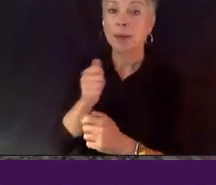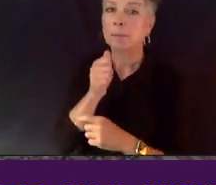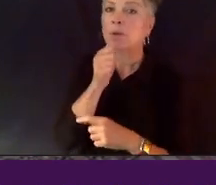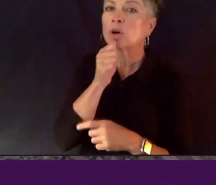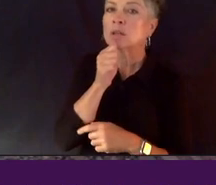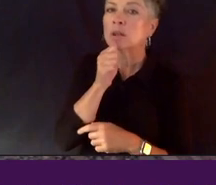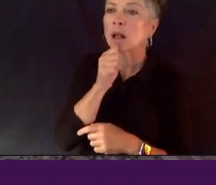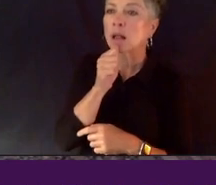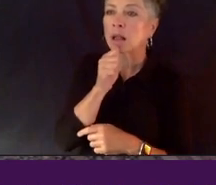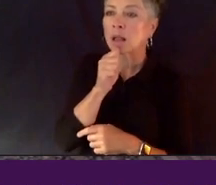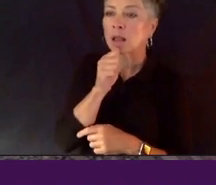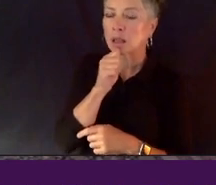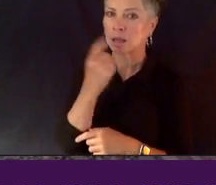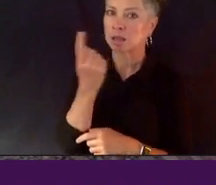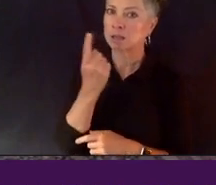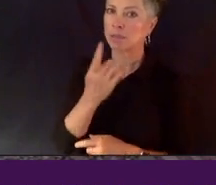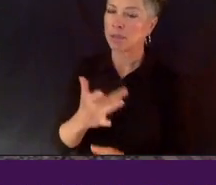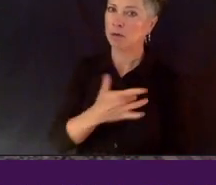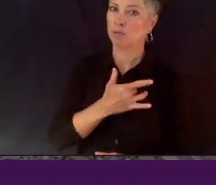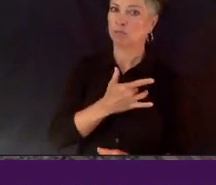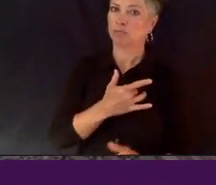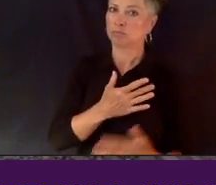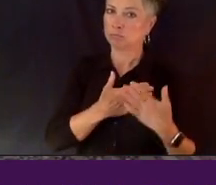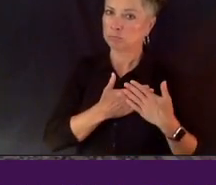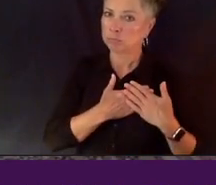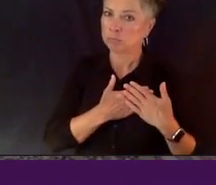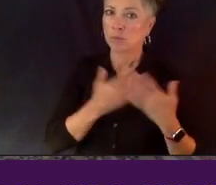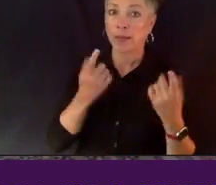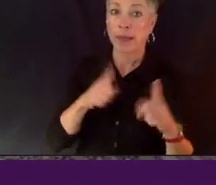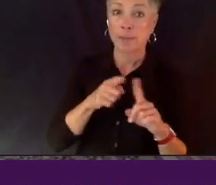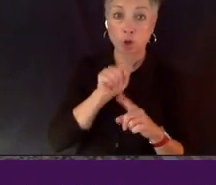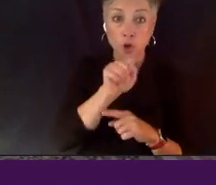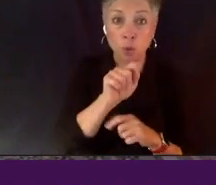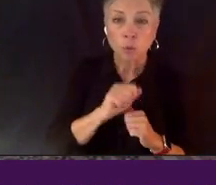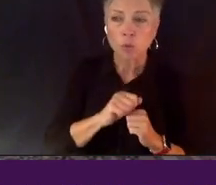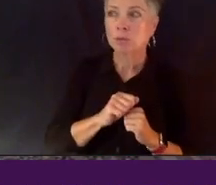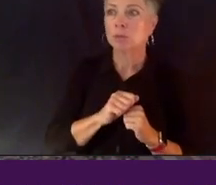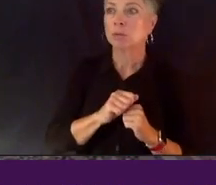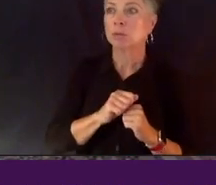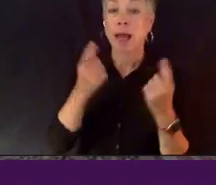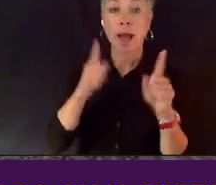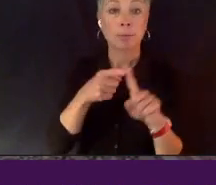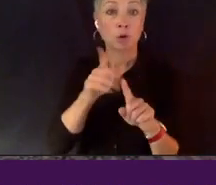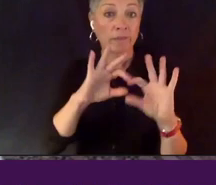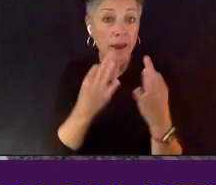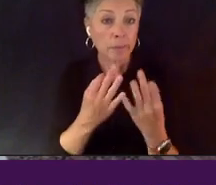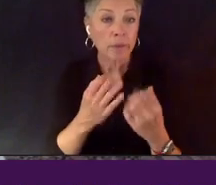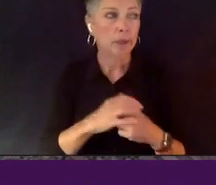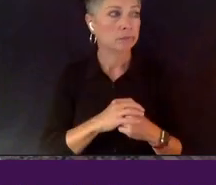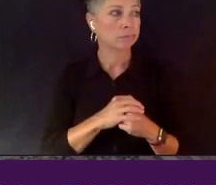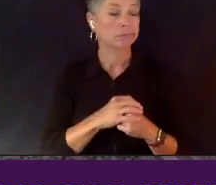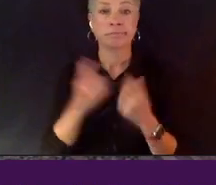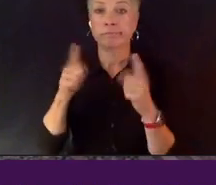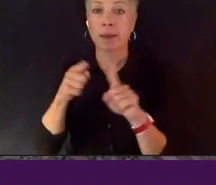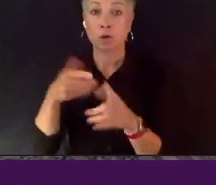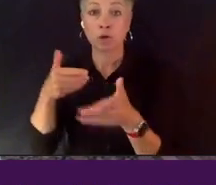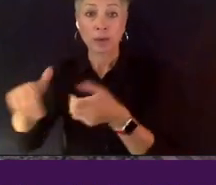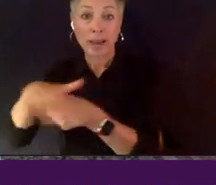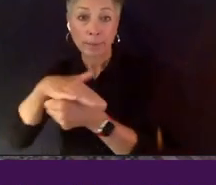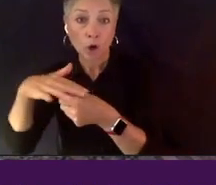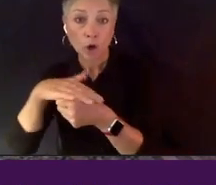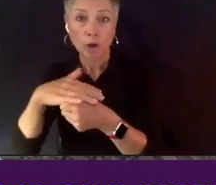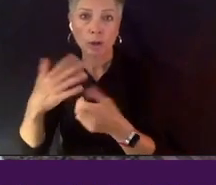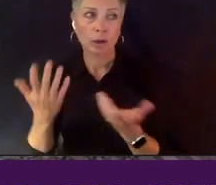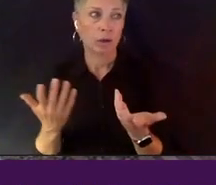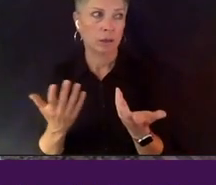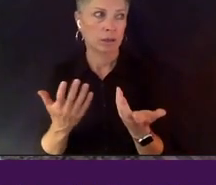happened to you, your family, your neighborhood, uh, you were talking about local. I mean, there's so many local stories